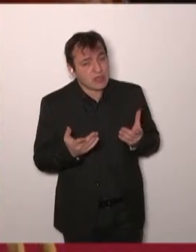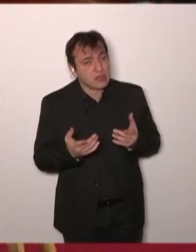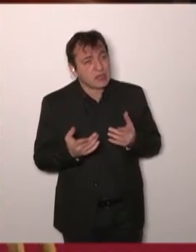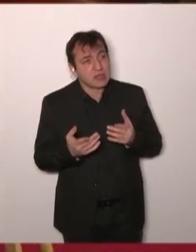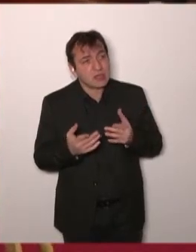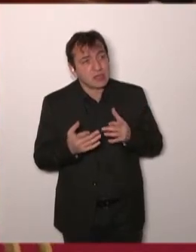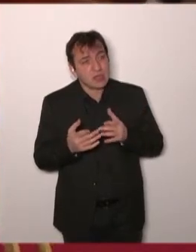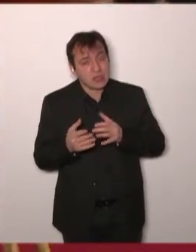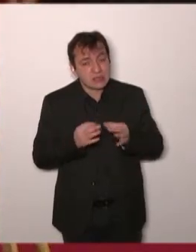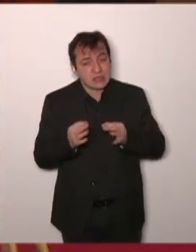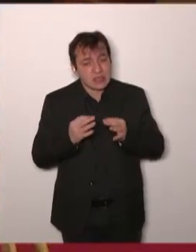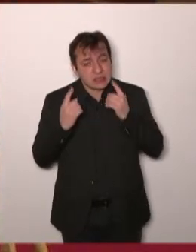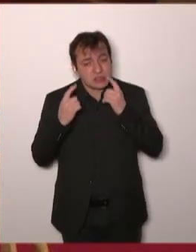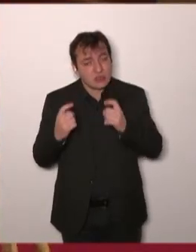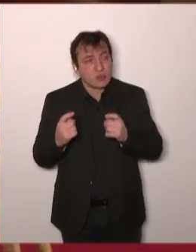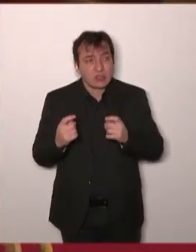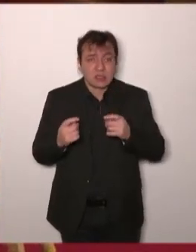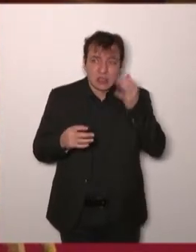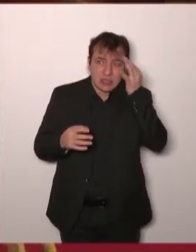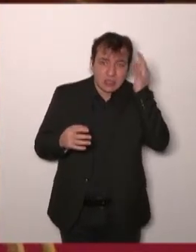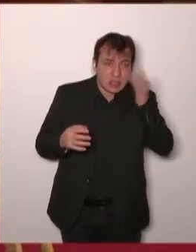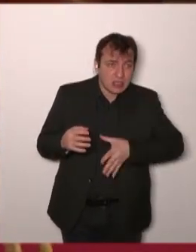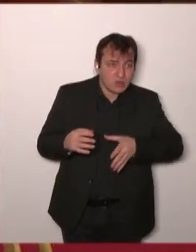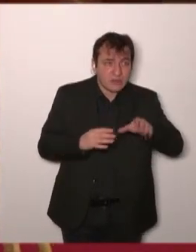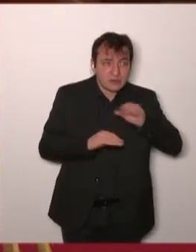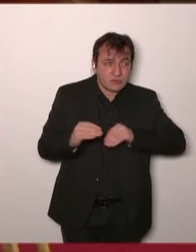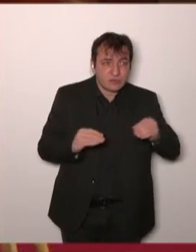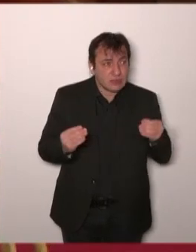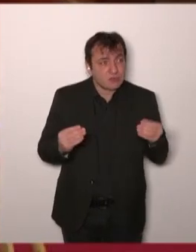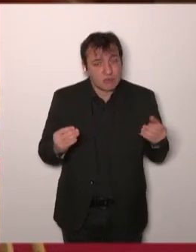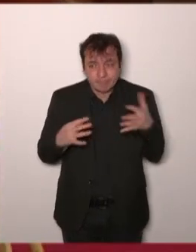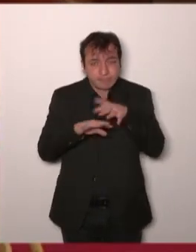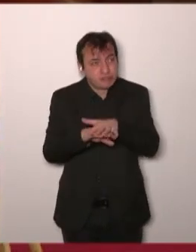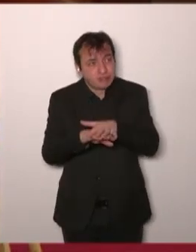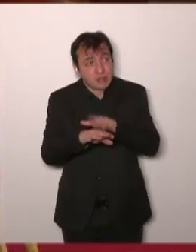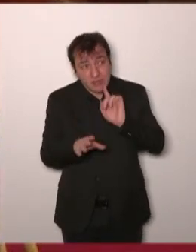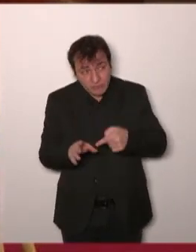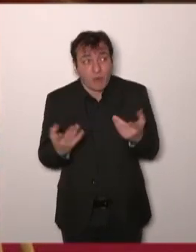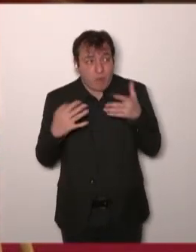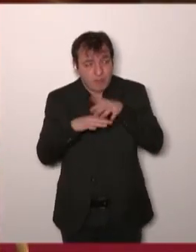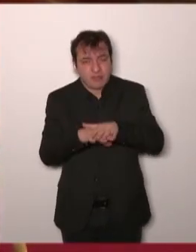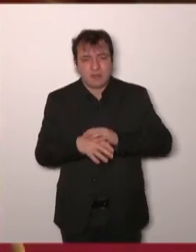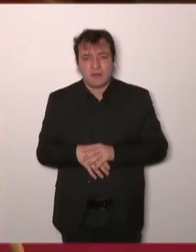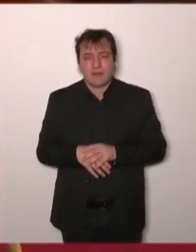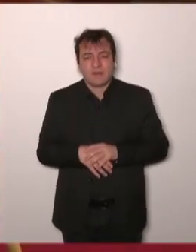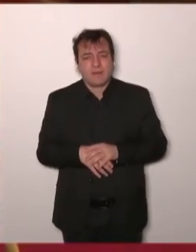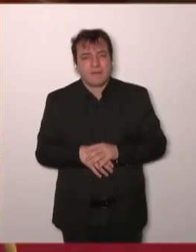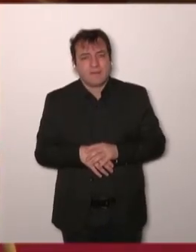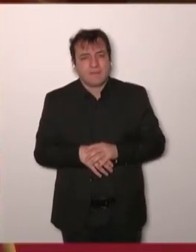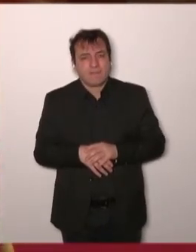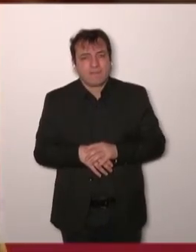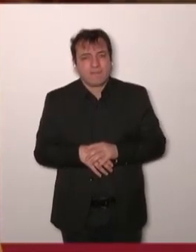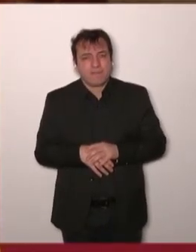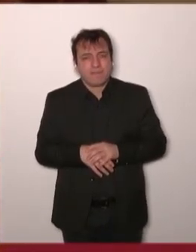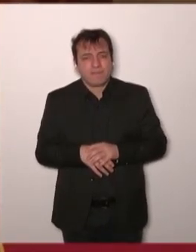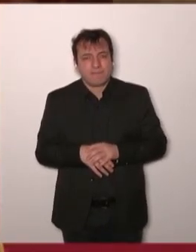treatment innovations so that it can really match at the best, actually. This need, the main point about this